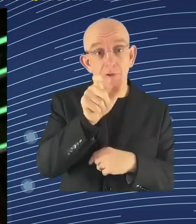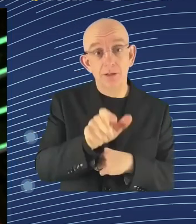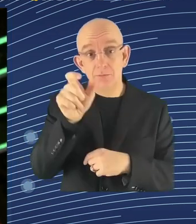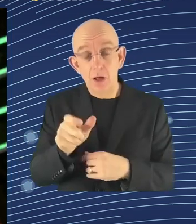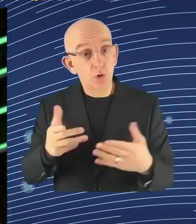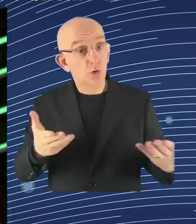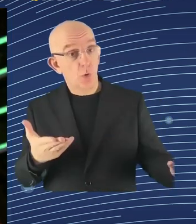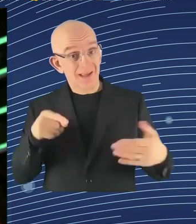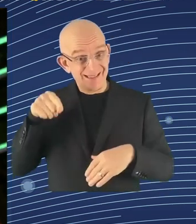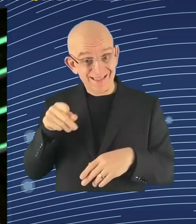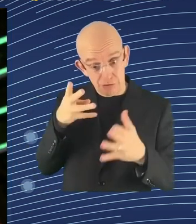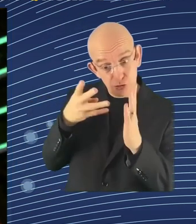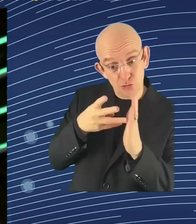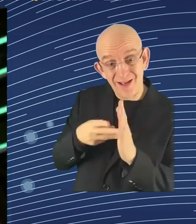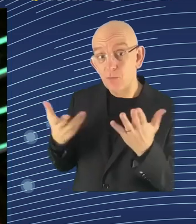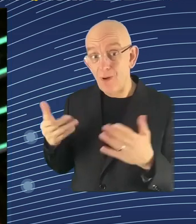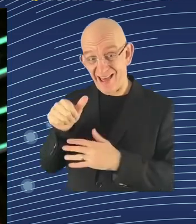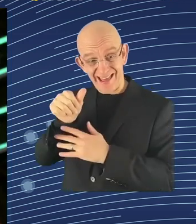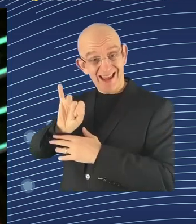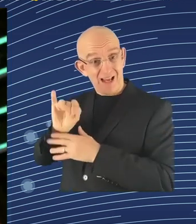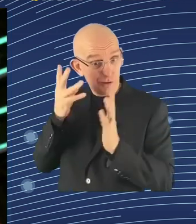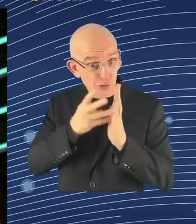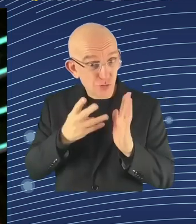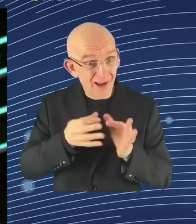but they do check whether you sound happy.